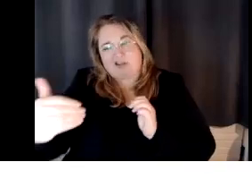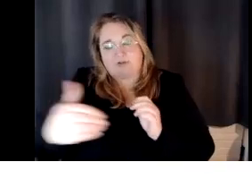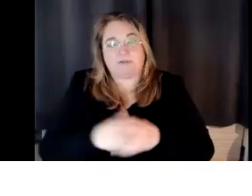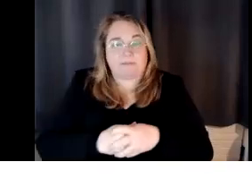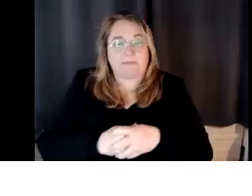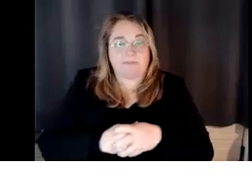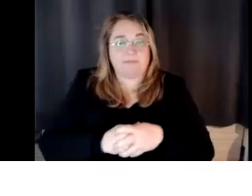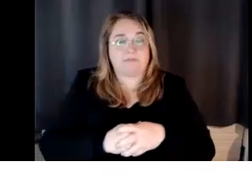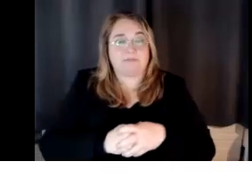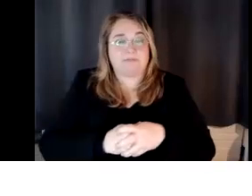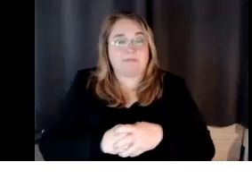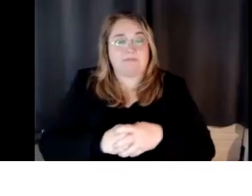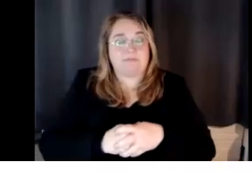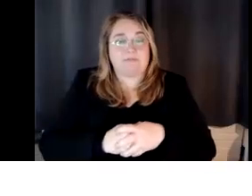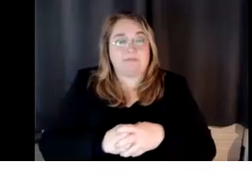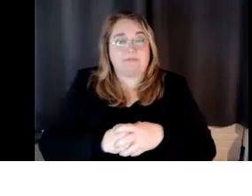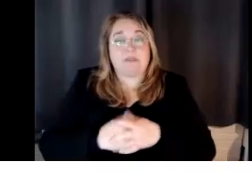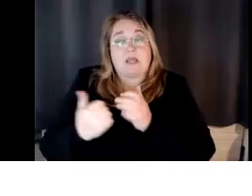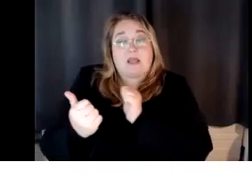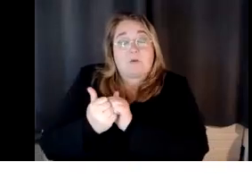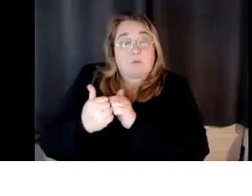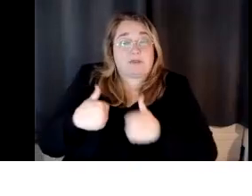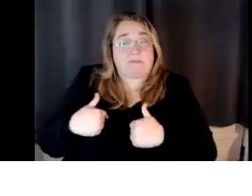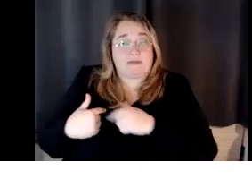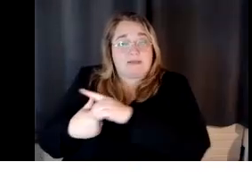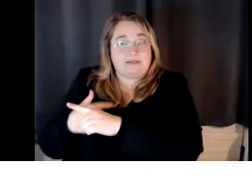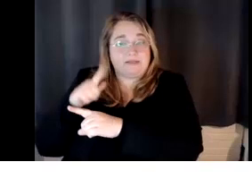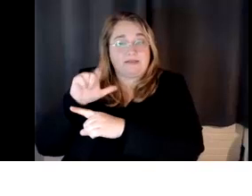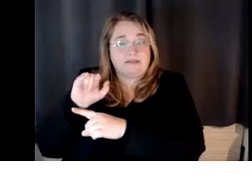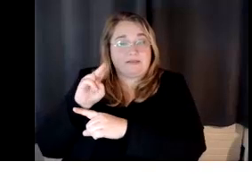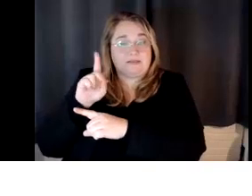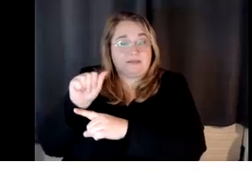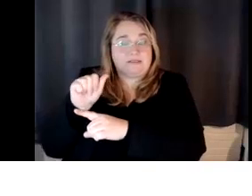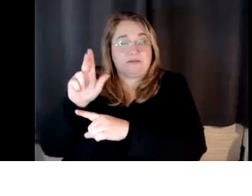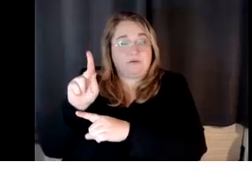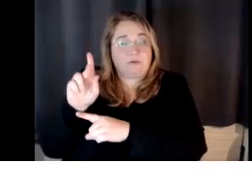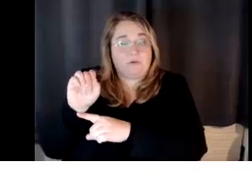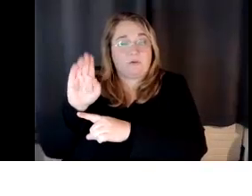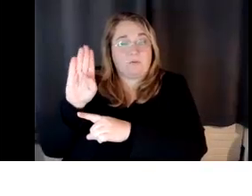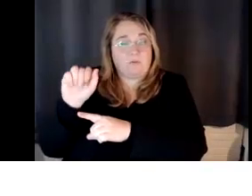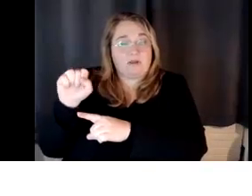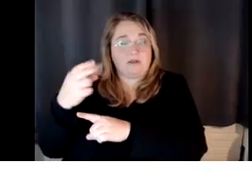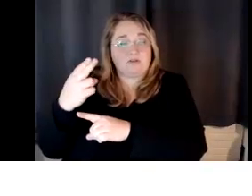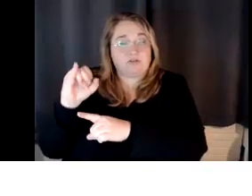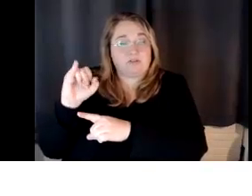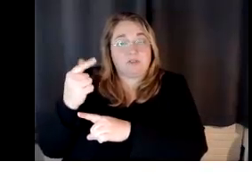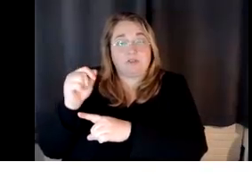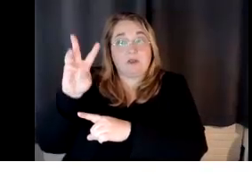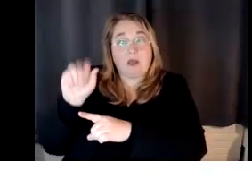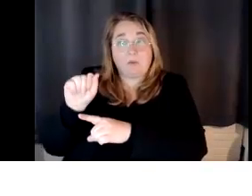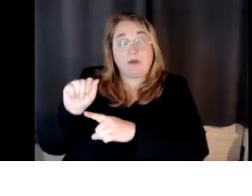um, uh, with me is, uh, Linda Kawashigawa. She is our, um, OER librarian